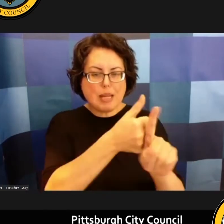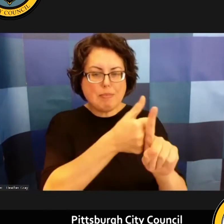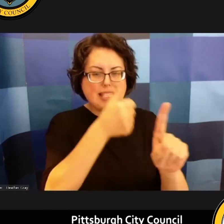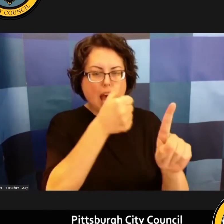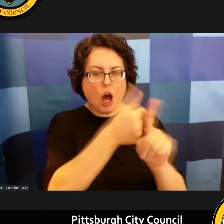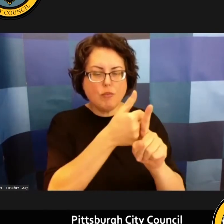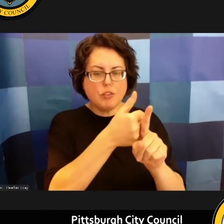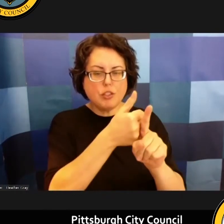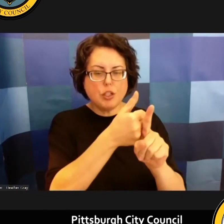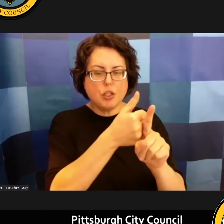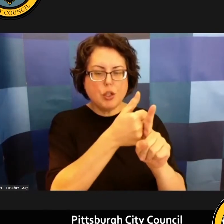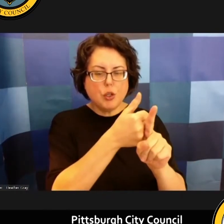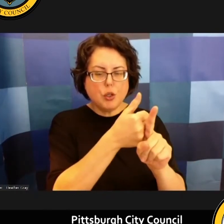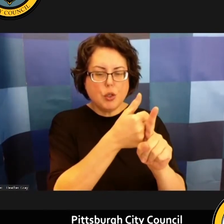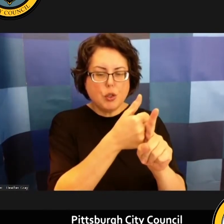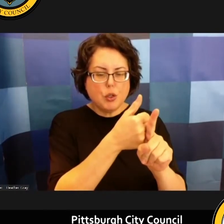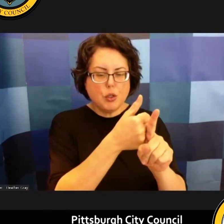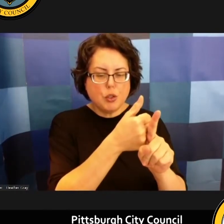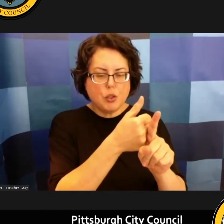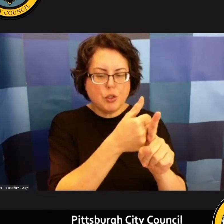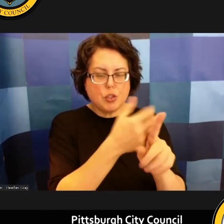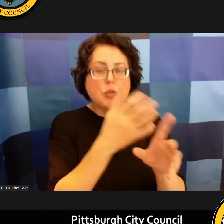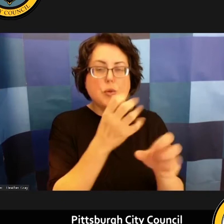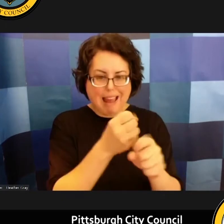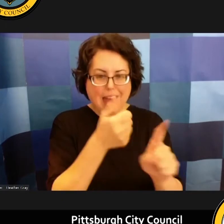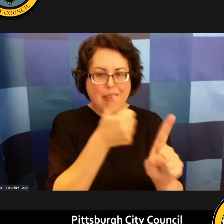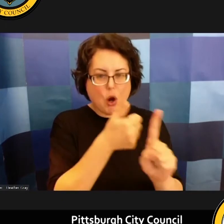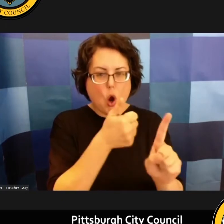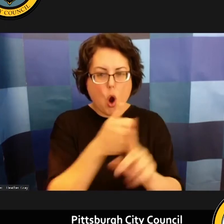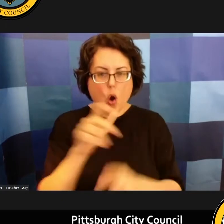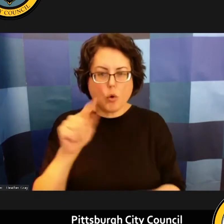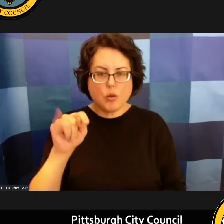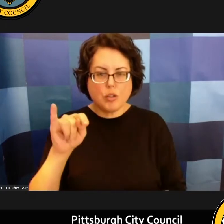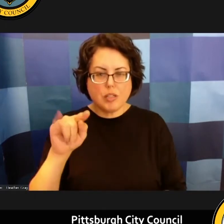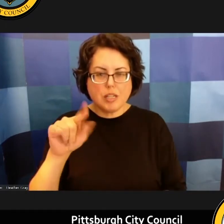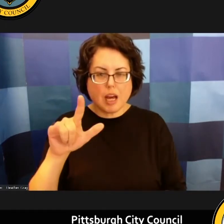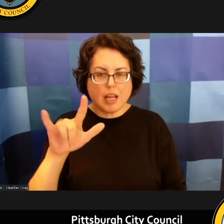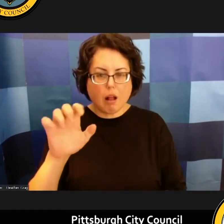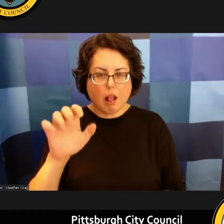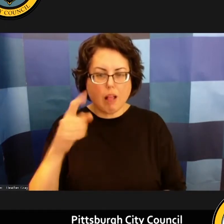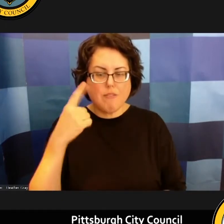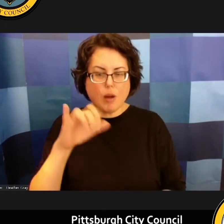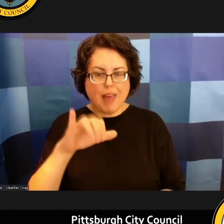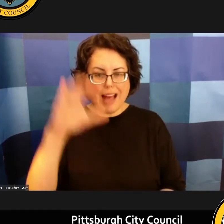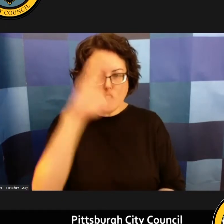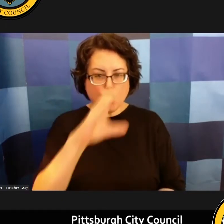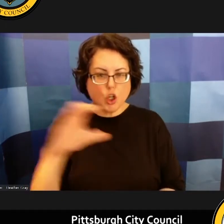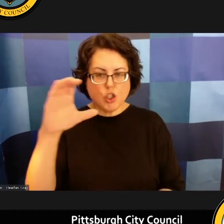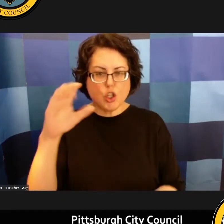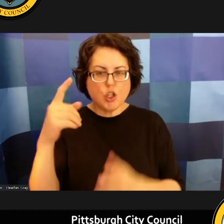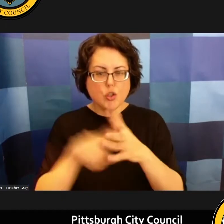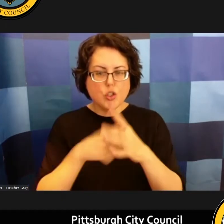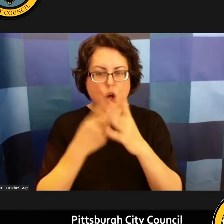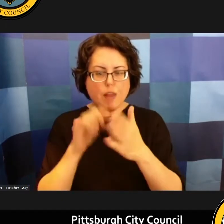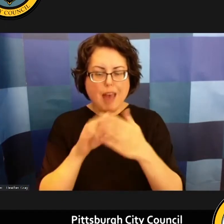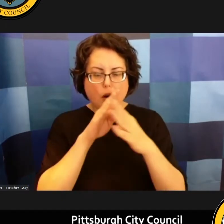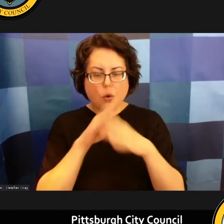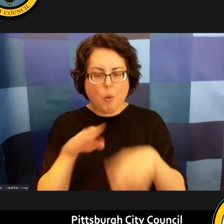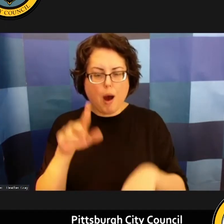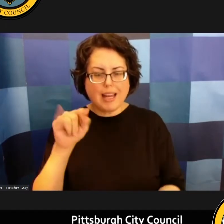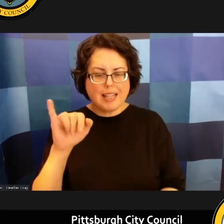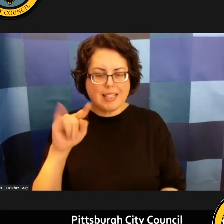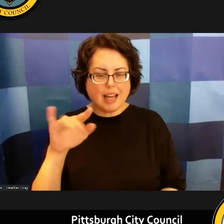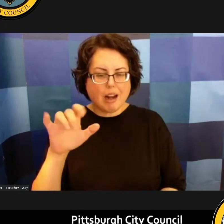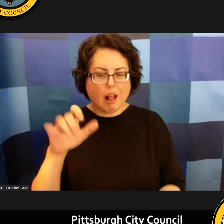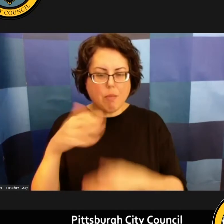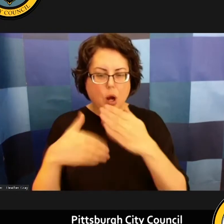uh their own title to uh start the or title search in order to start the quiet title process which hopefully um